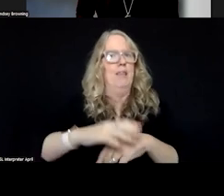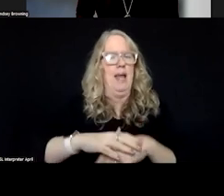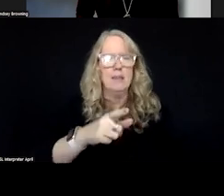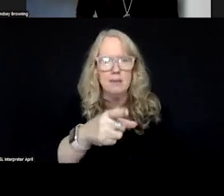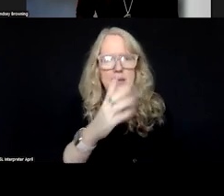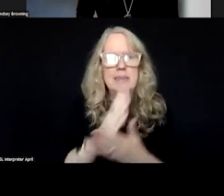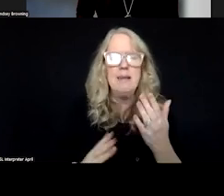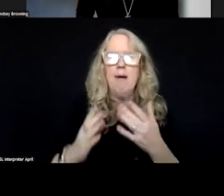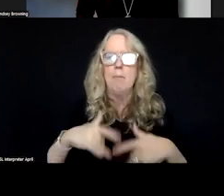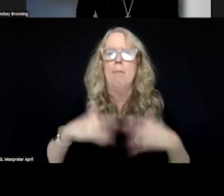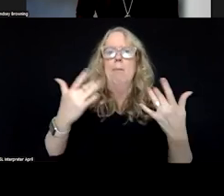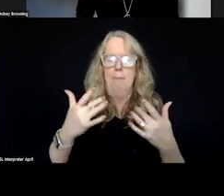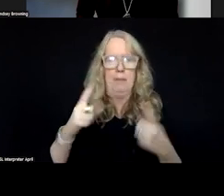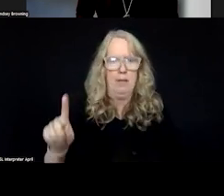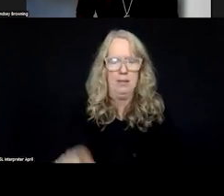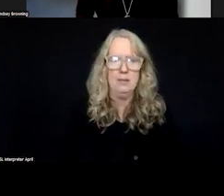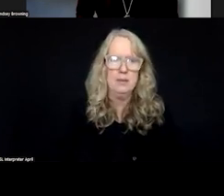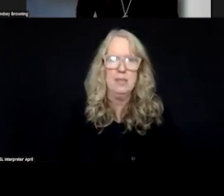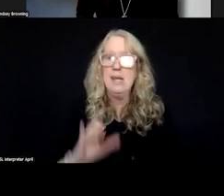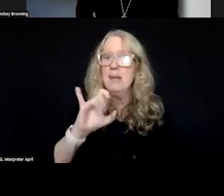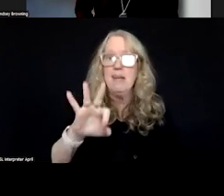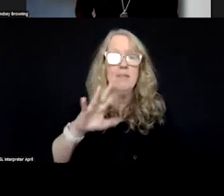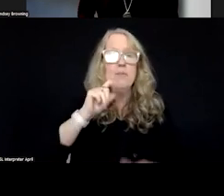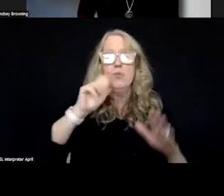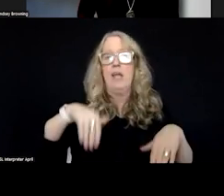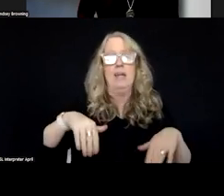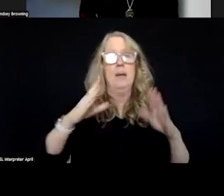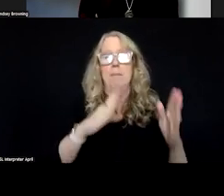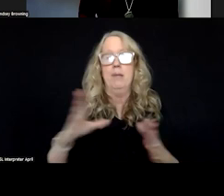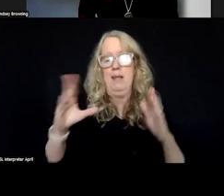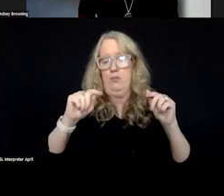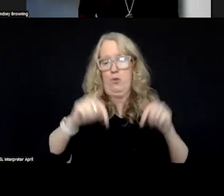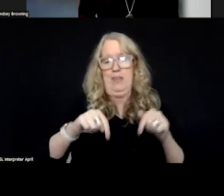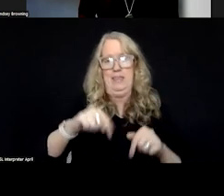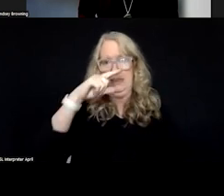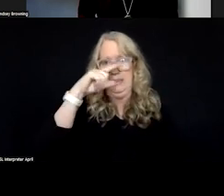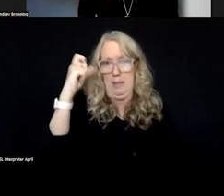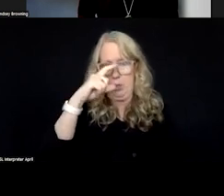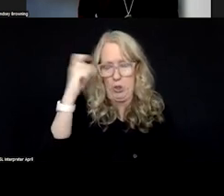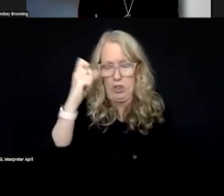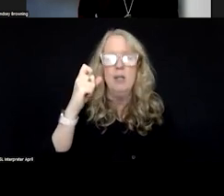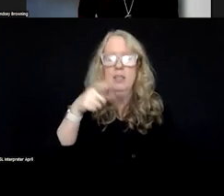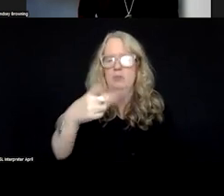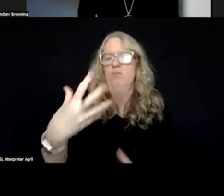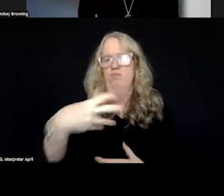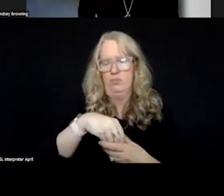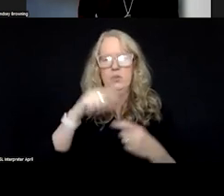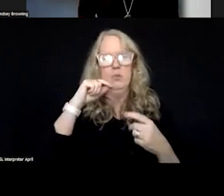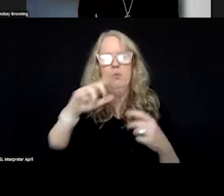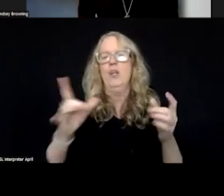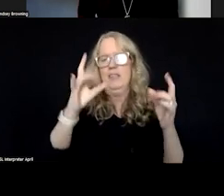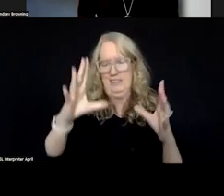events, particularly if you don't already have plans for the summer and you are part of this crisis jam community.